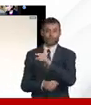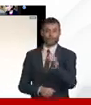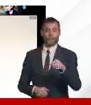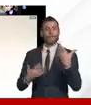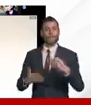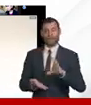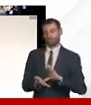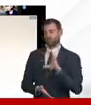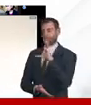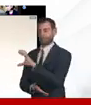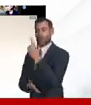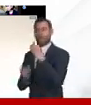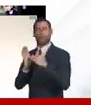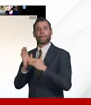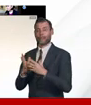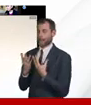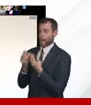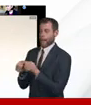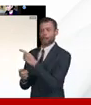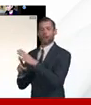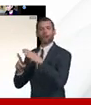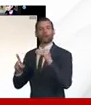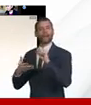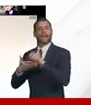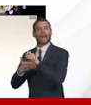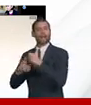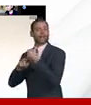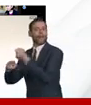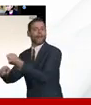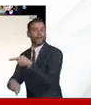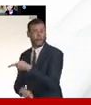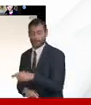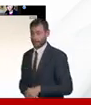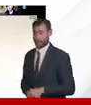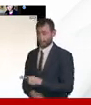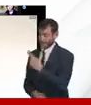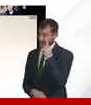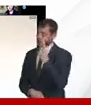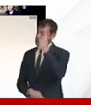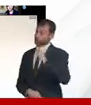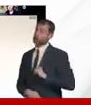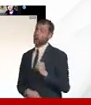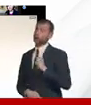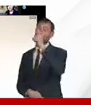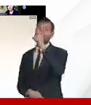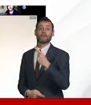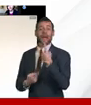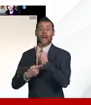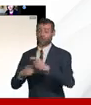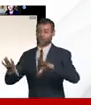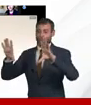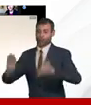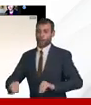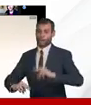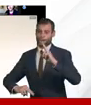view taken in england as opposed to scotland where the first minister has said that building site work should be restricted and stop immediately